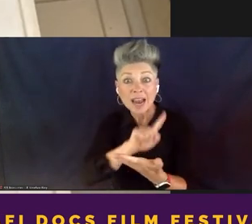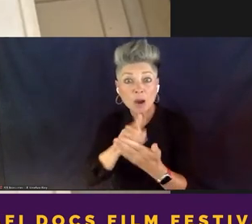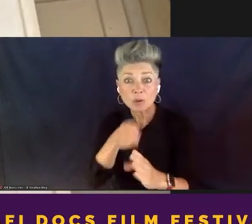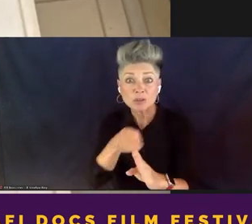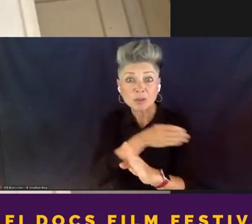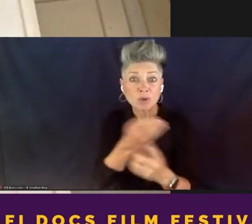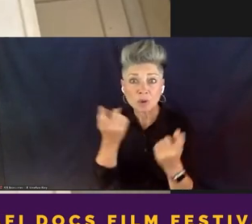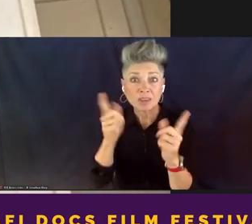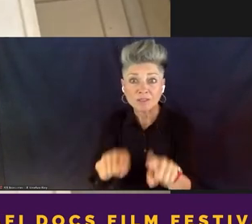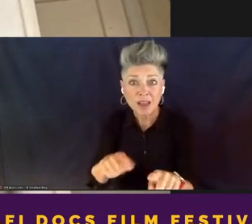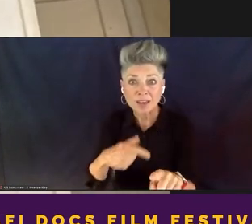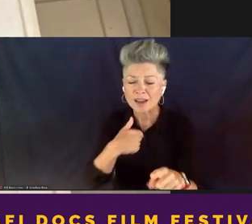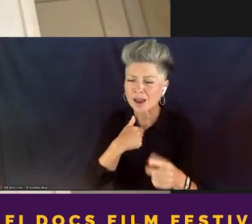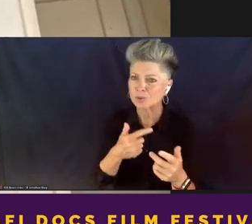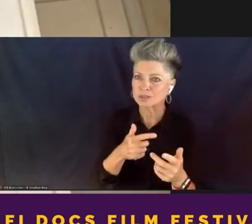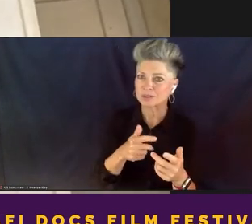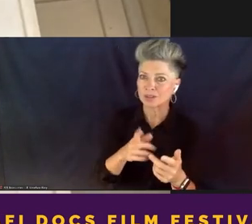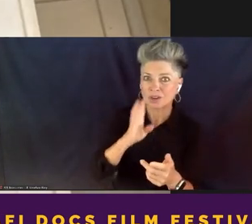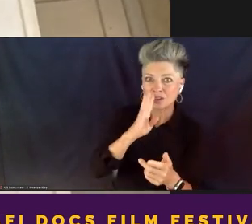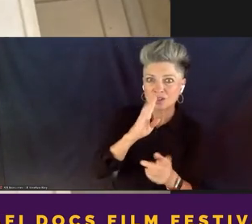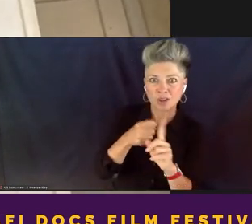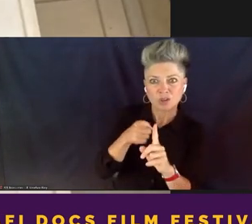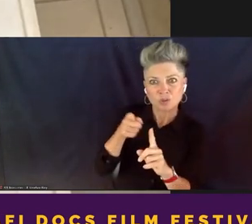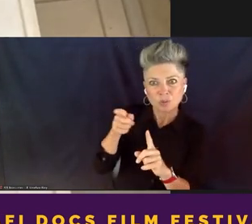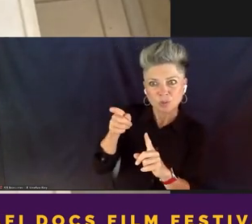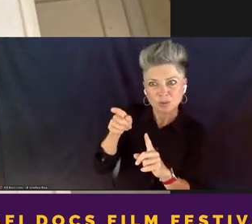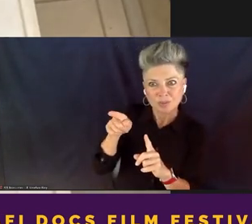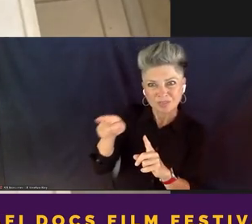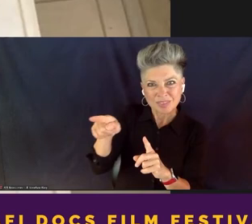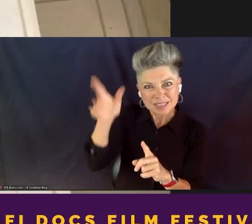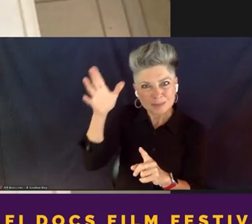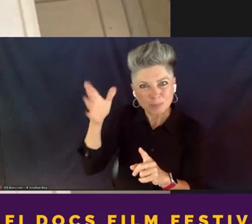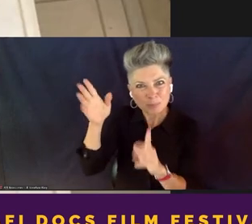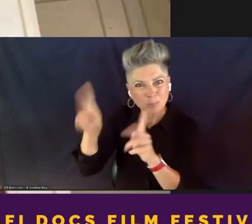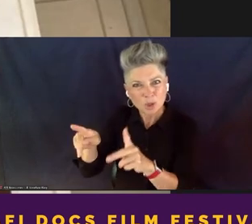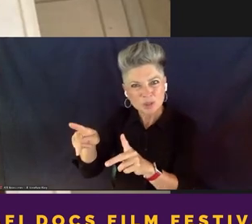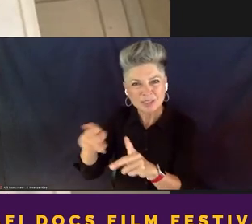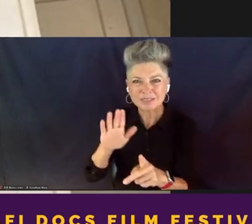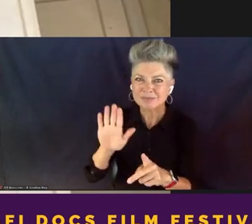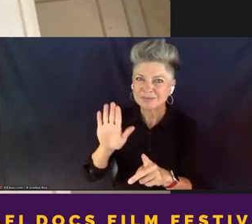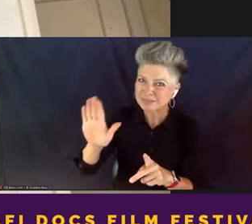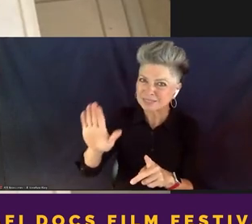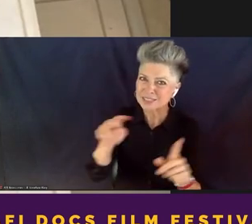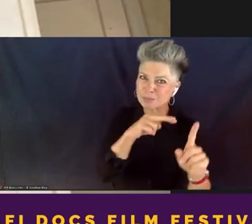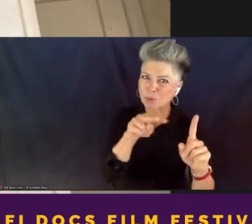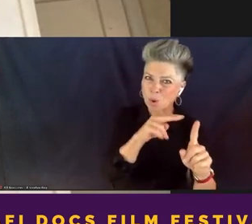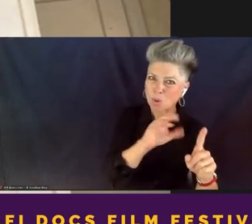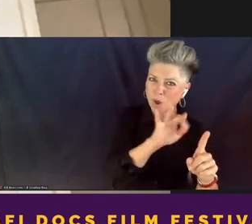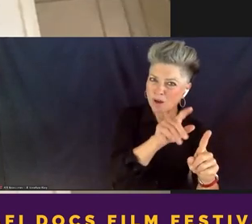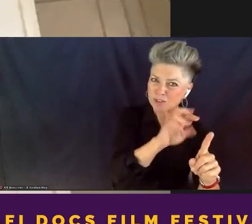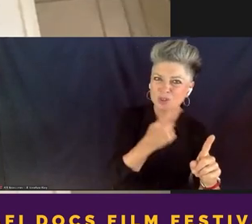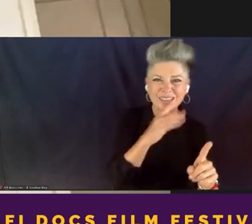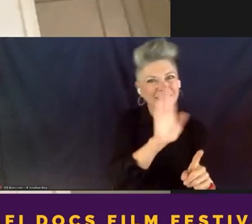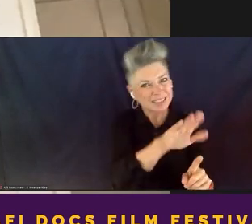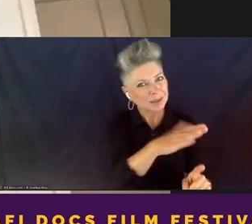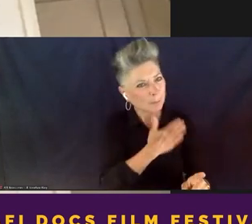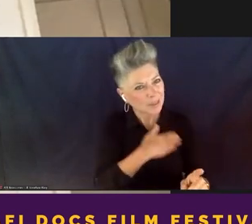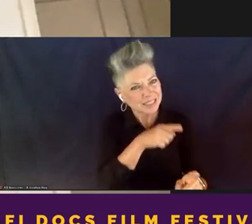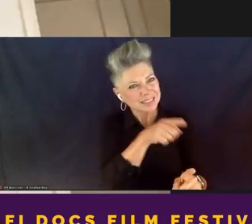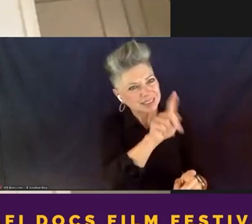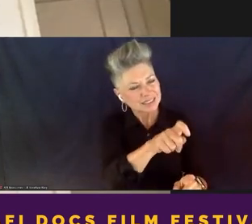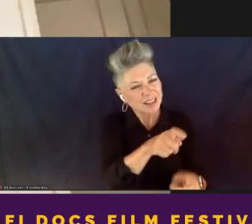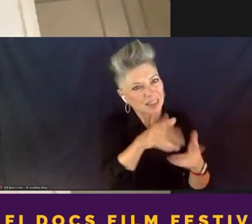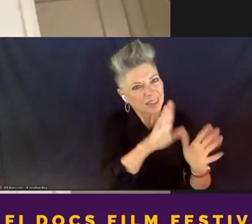to this individual's parole officer and asking him to let him be a part of this